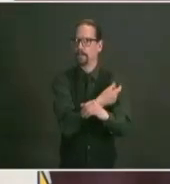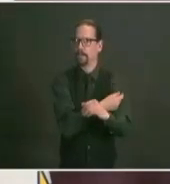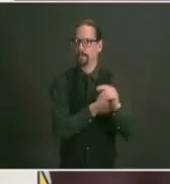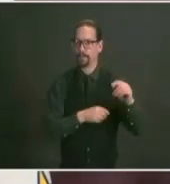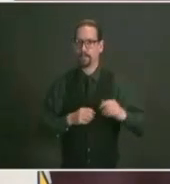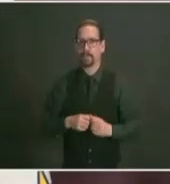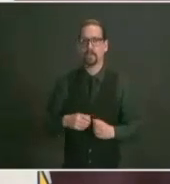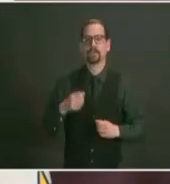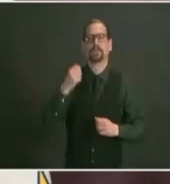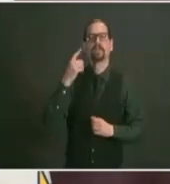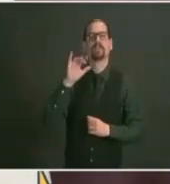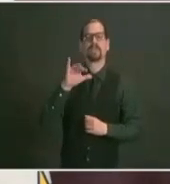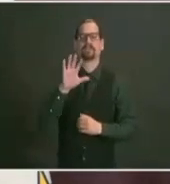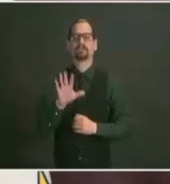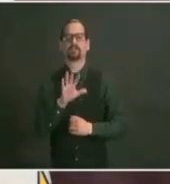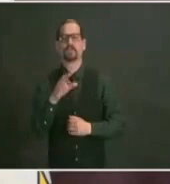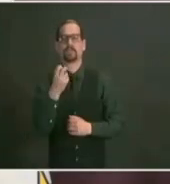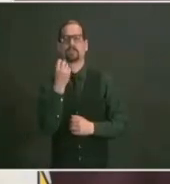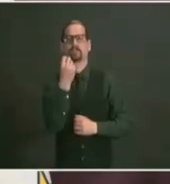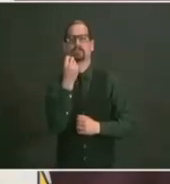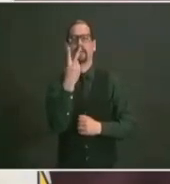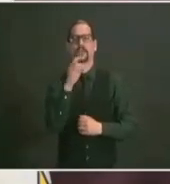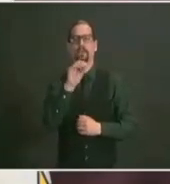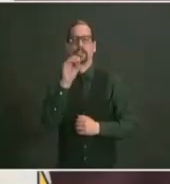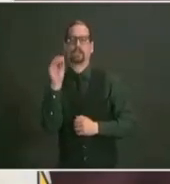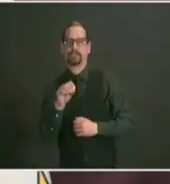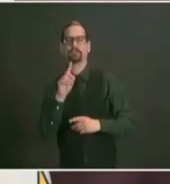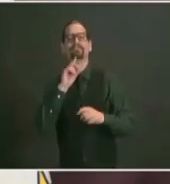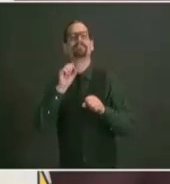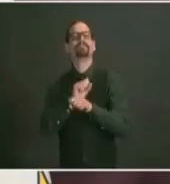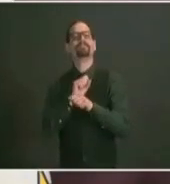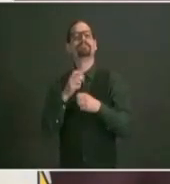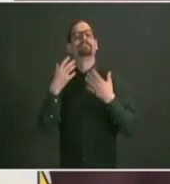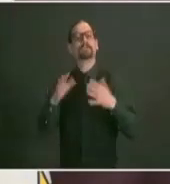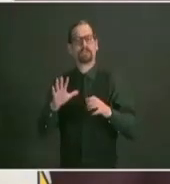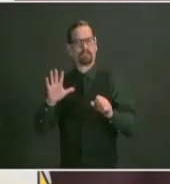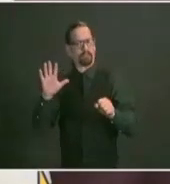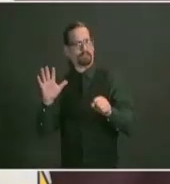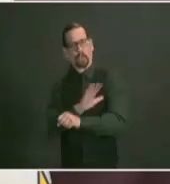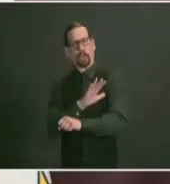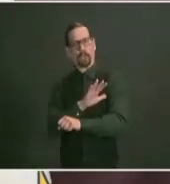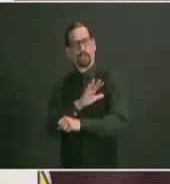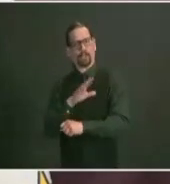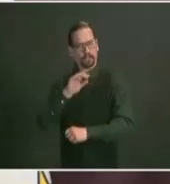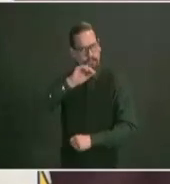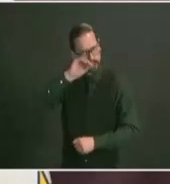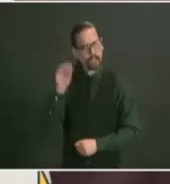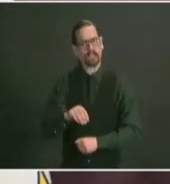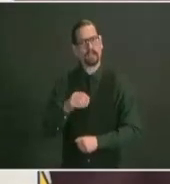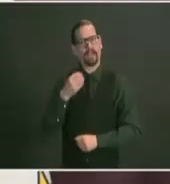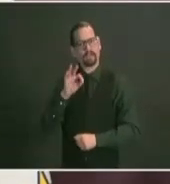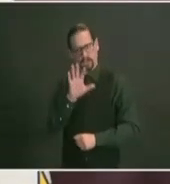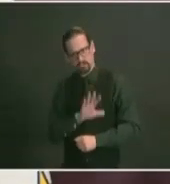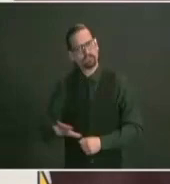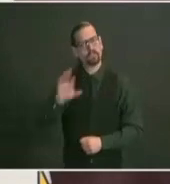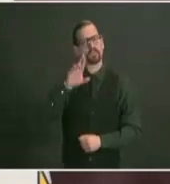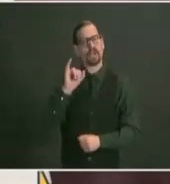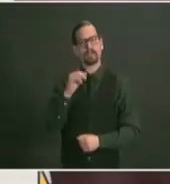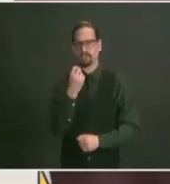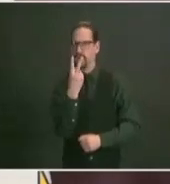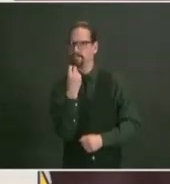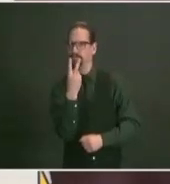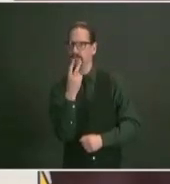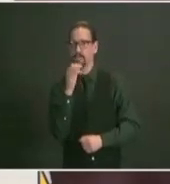and we are in the top five nationally for first doses administered that's on par with